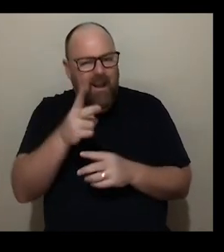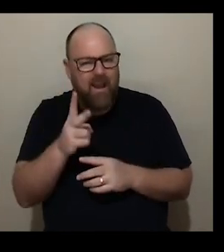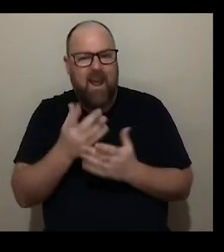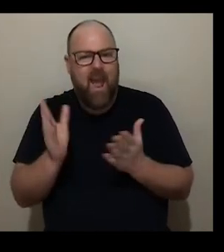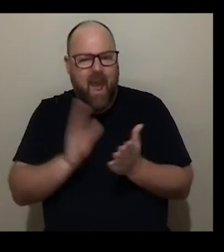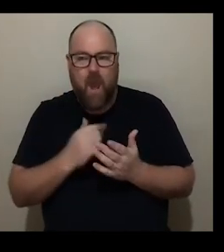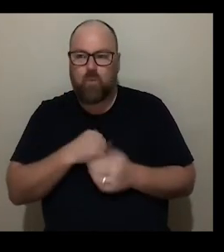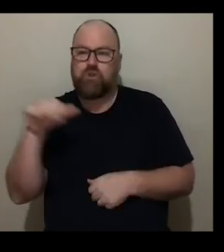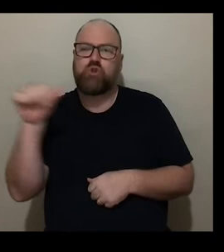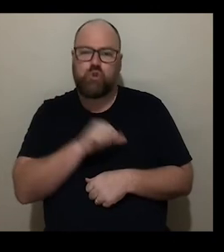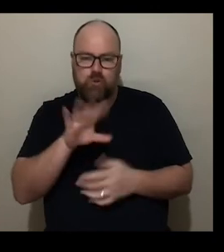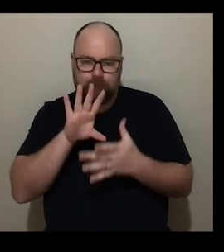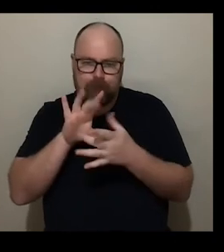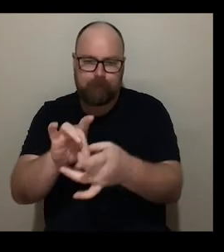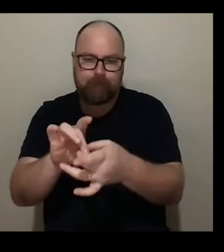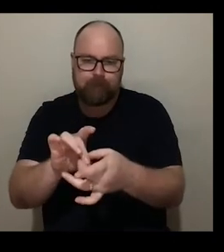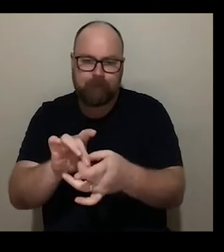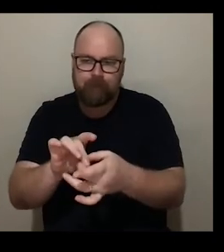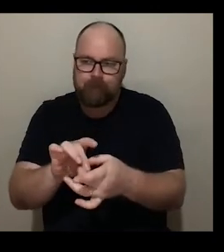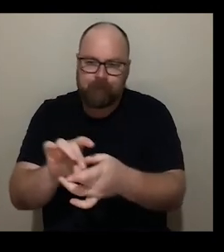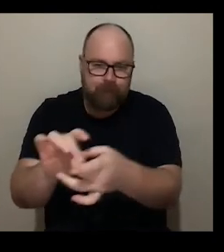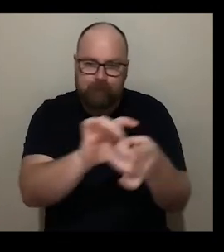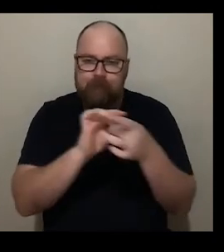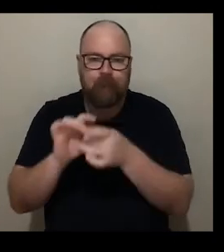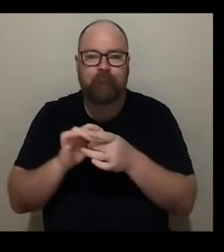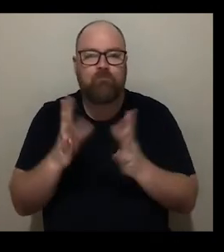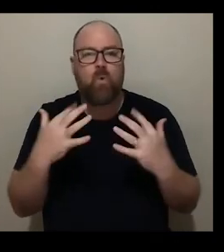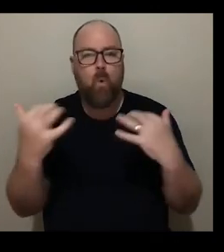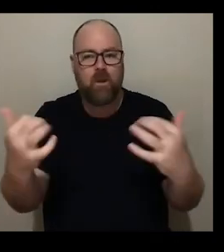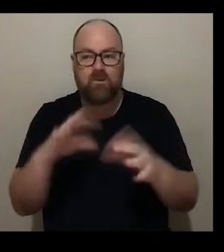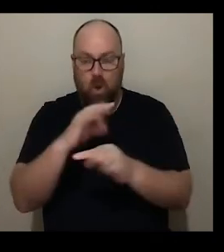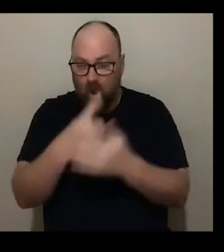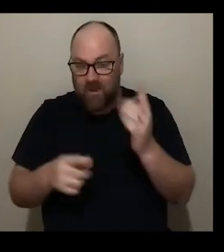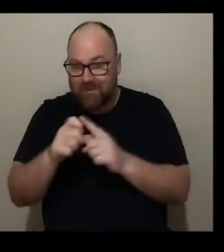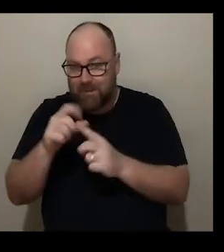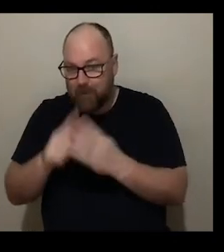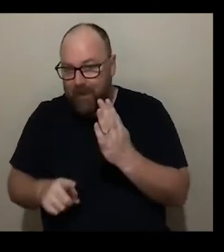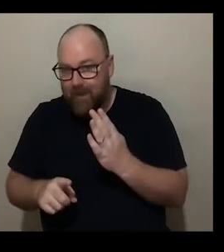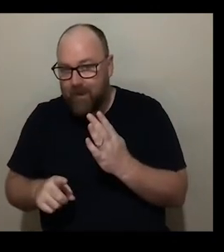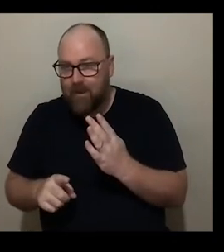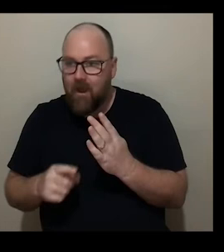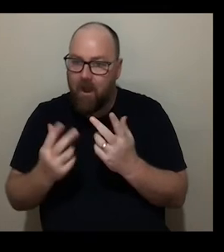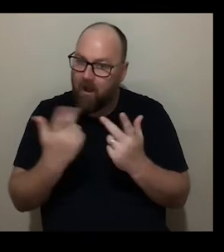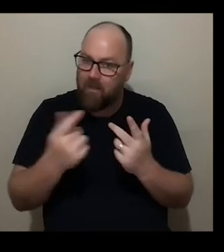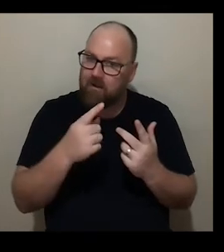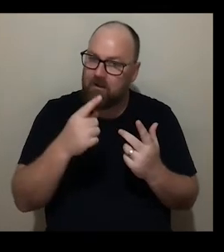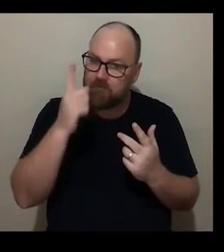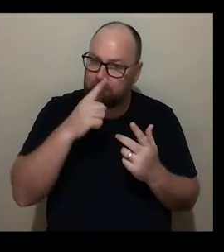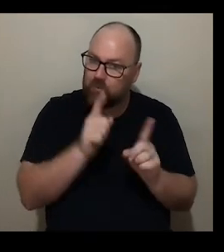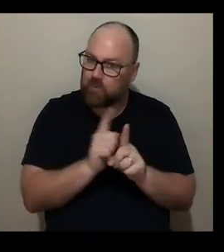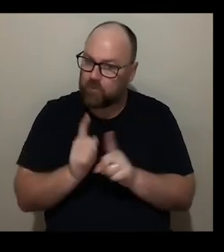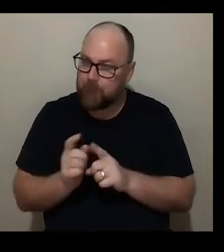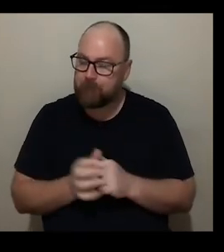should be engaging with our audiences and that's all of our audiences not just disabled visitors um so